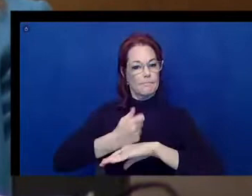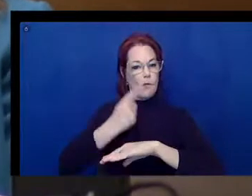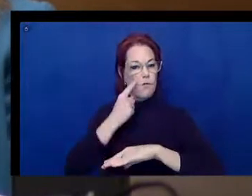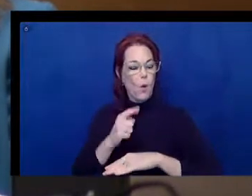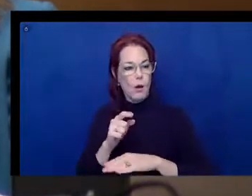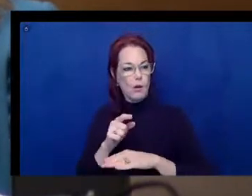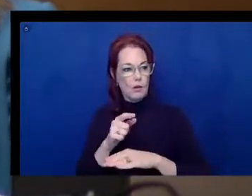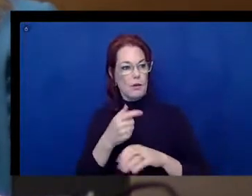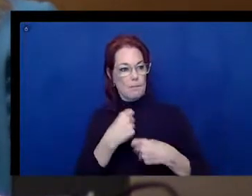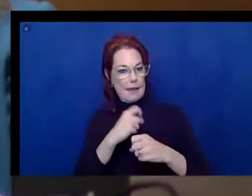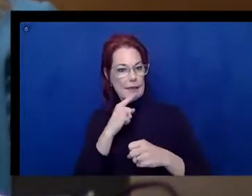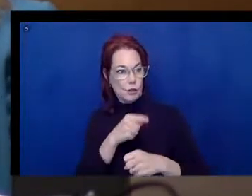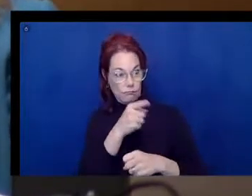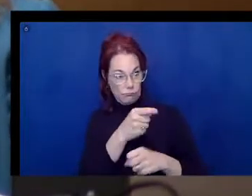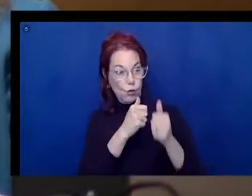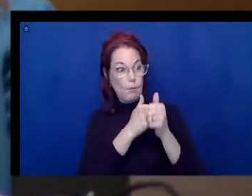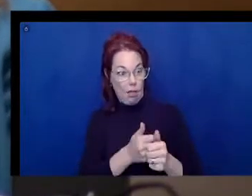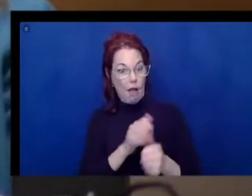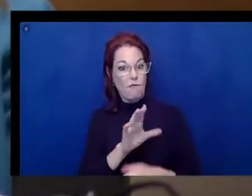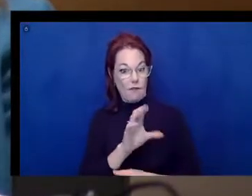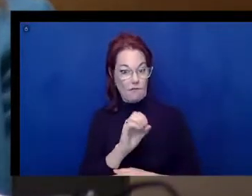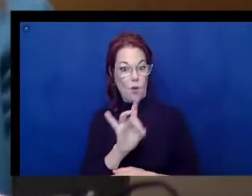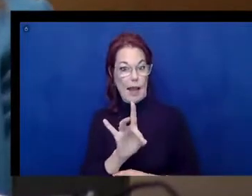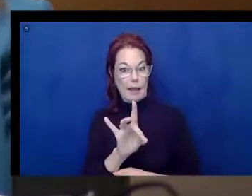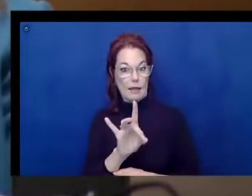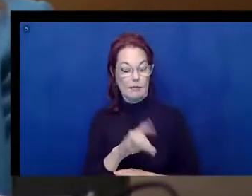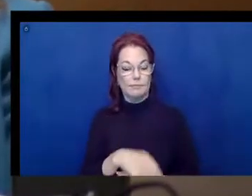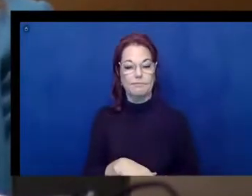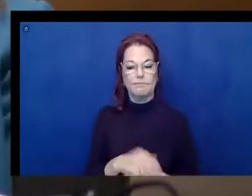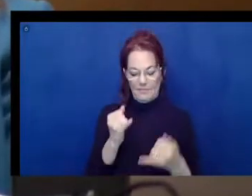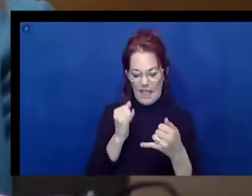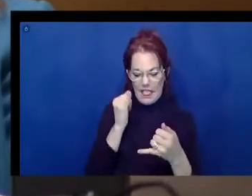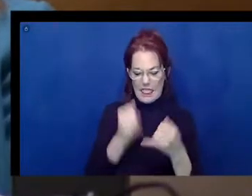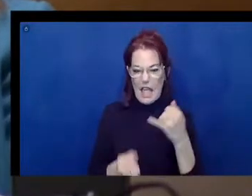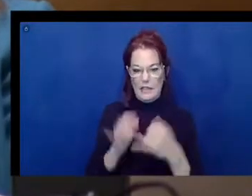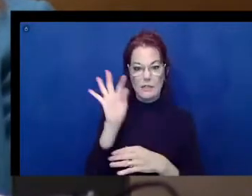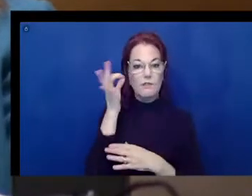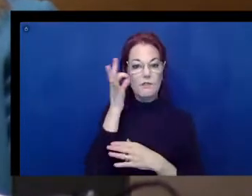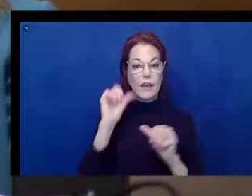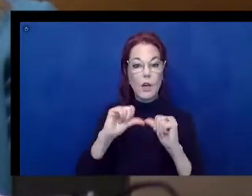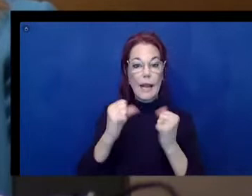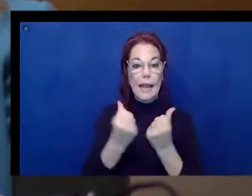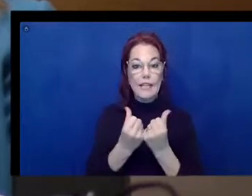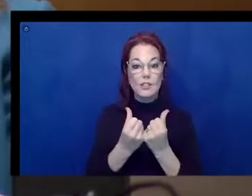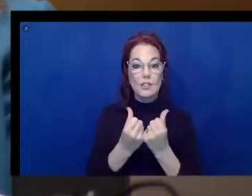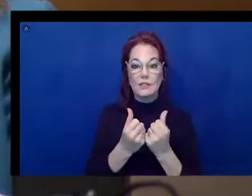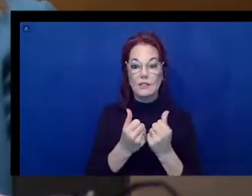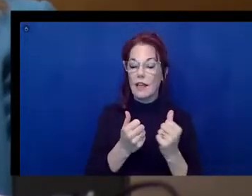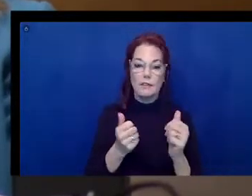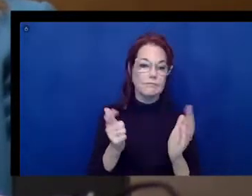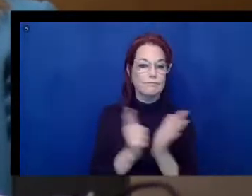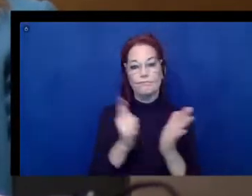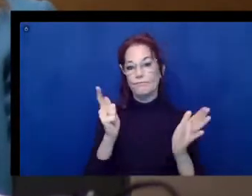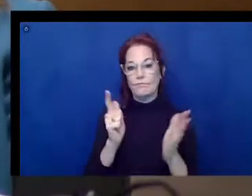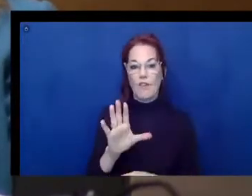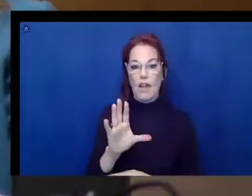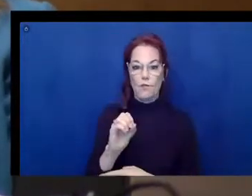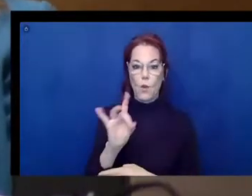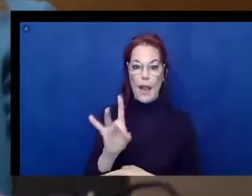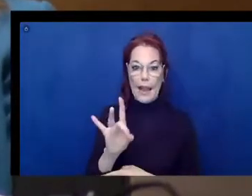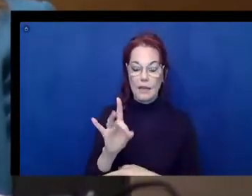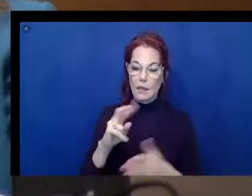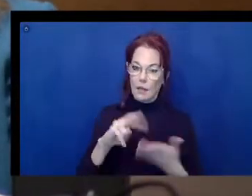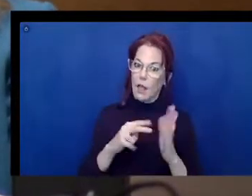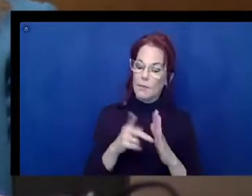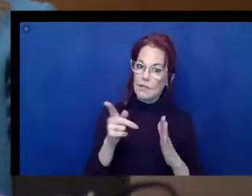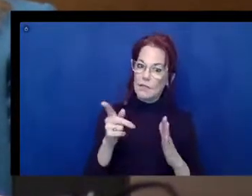And finally, accountability. The federal agencies that are violating Section 508 are violating civil rights. They're harming